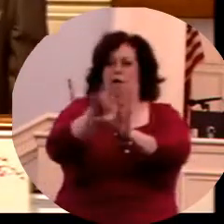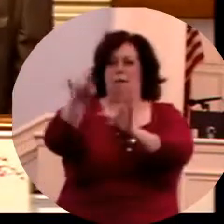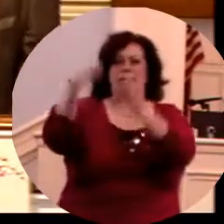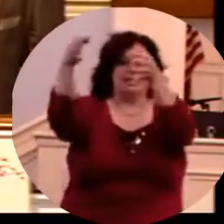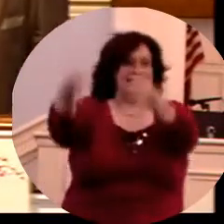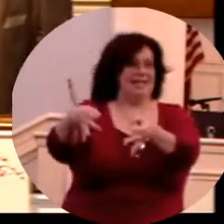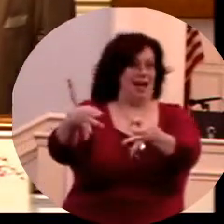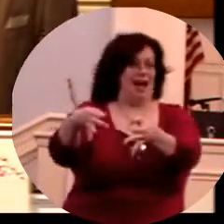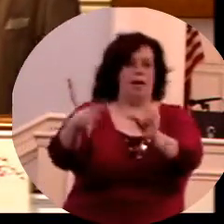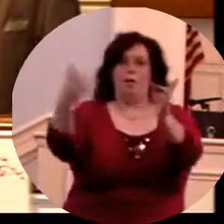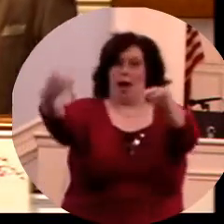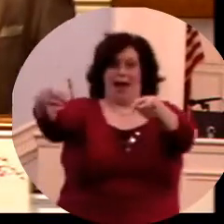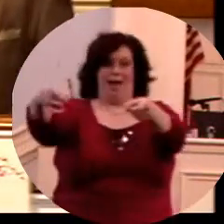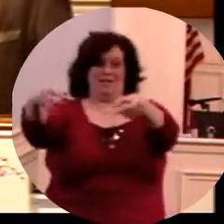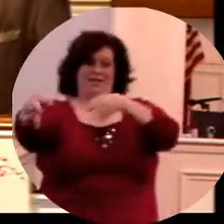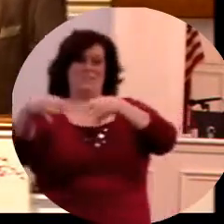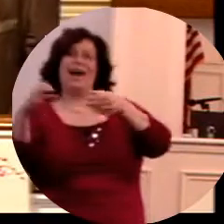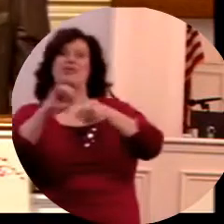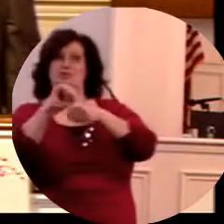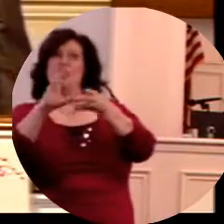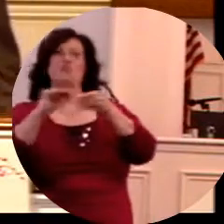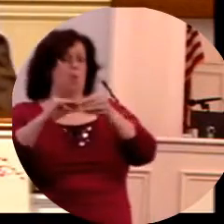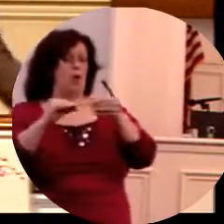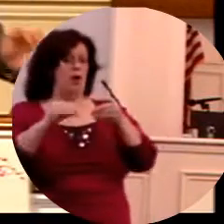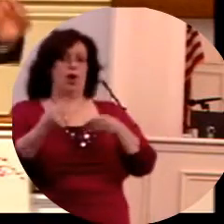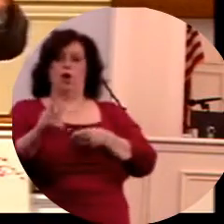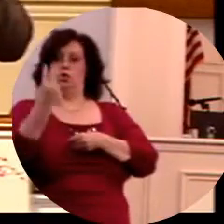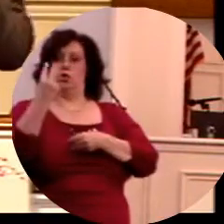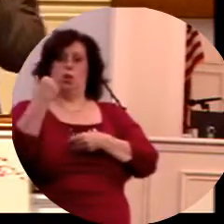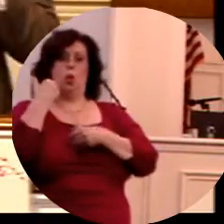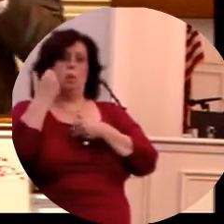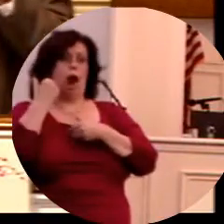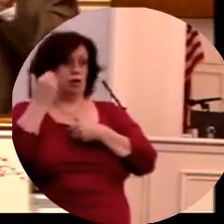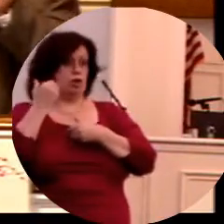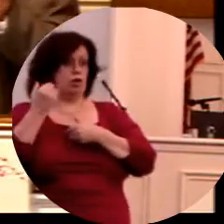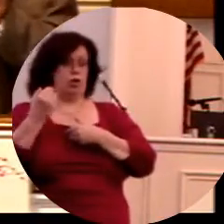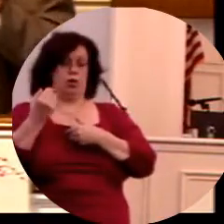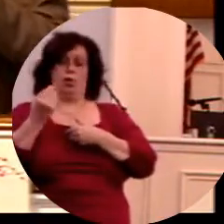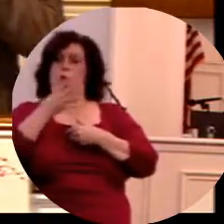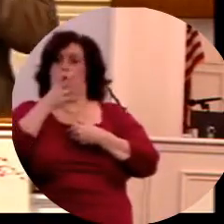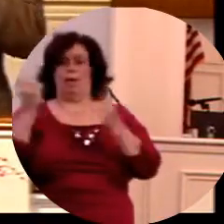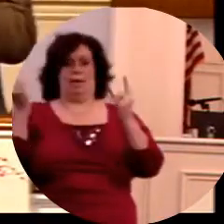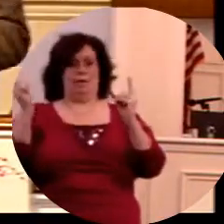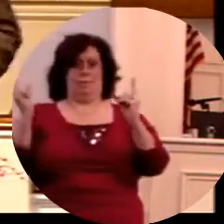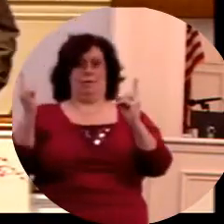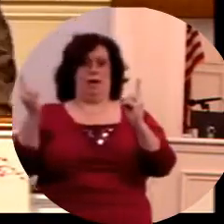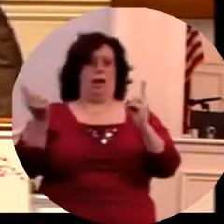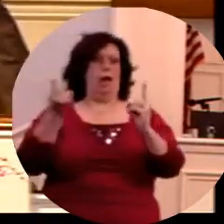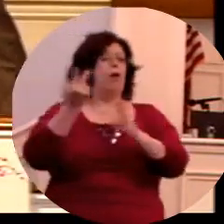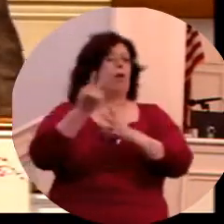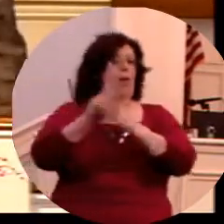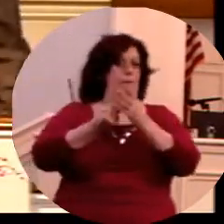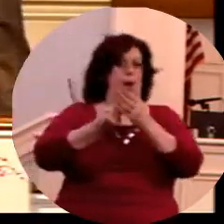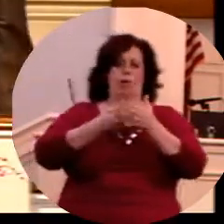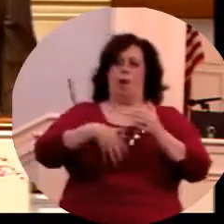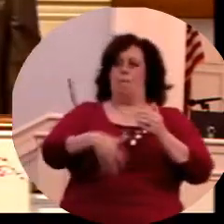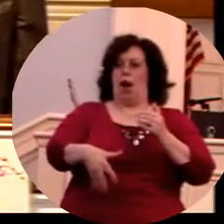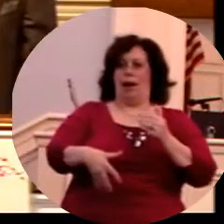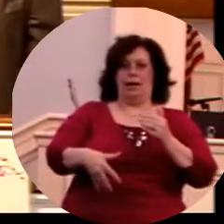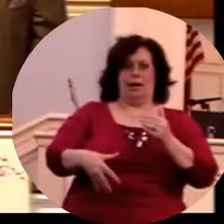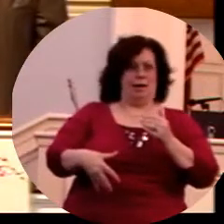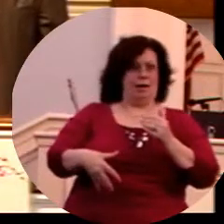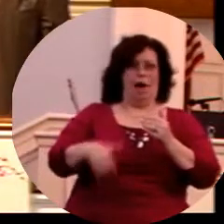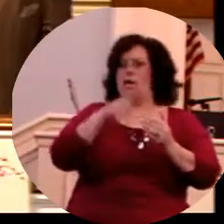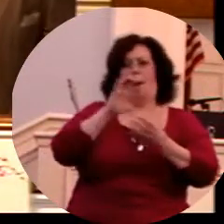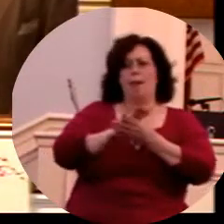the nation of Israel. And what happened was, there were two prostitutes, there were two harlot women who had babies.